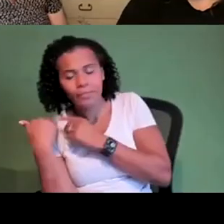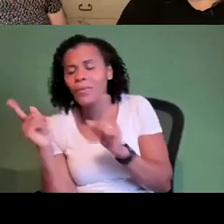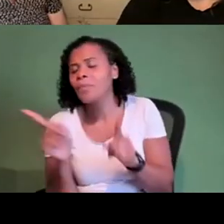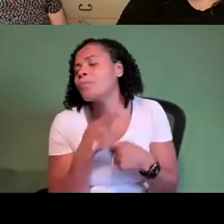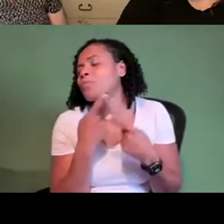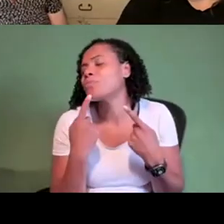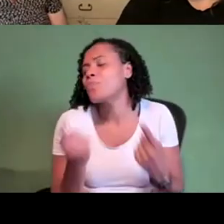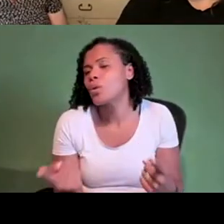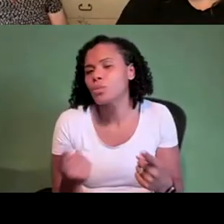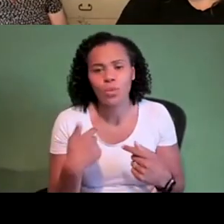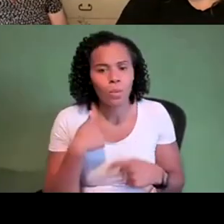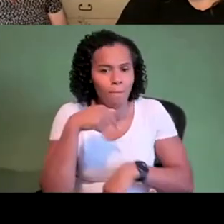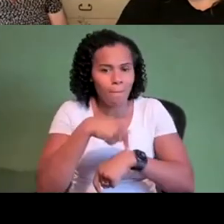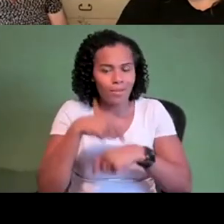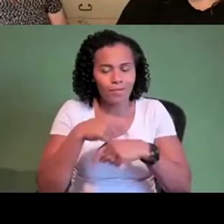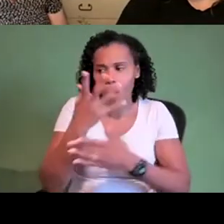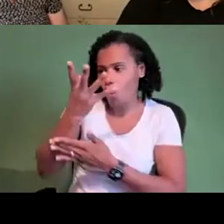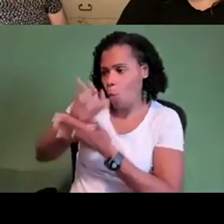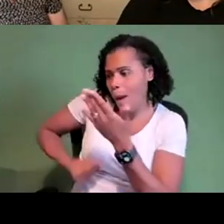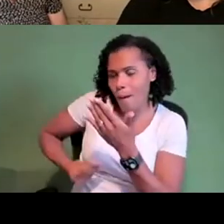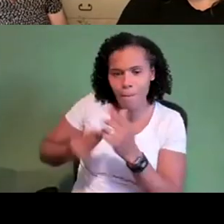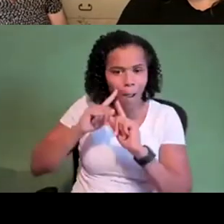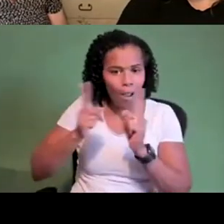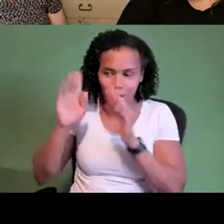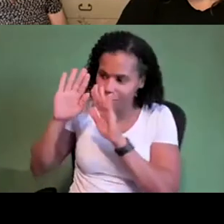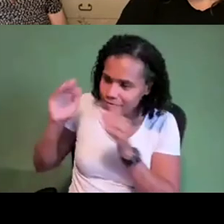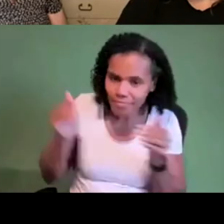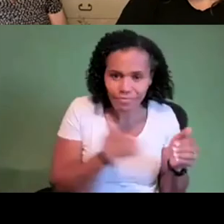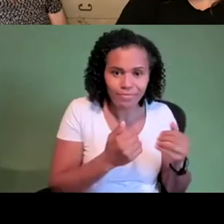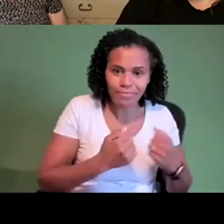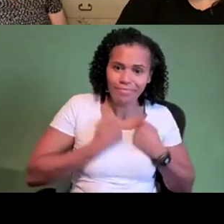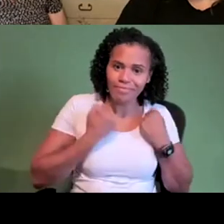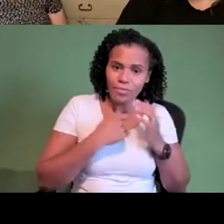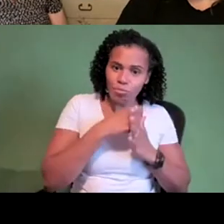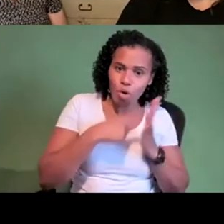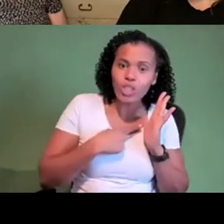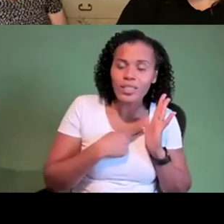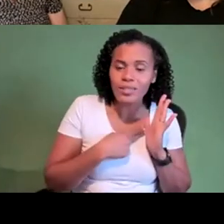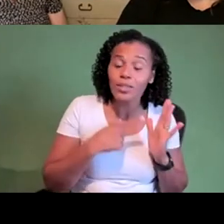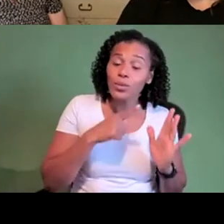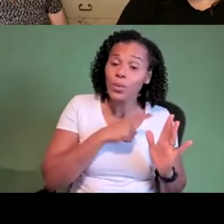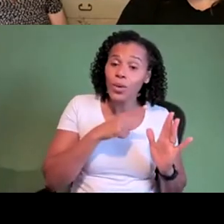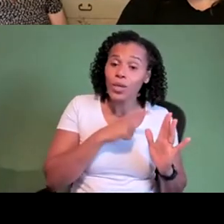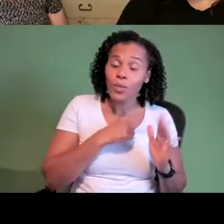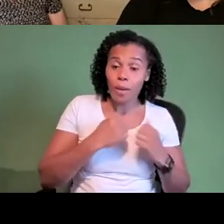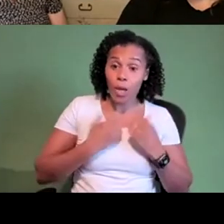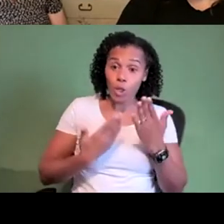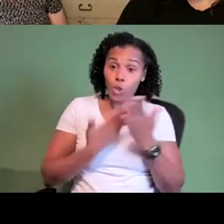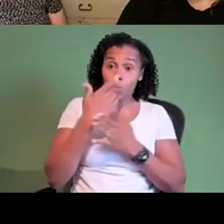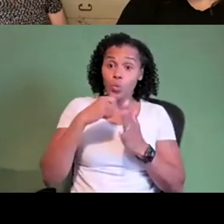um so i'm actually developed my new project is actually developing a more remote